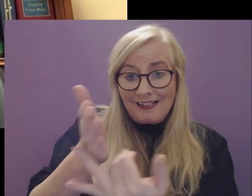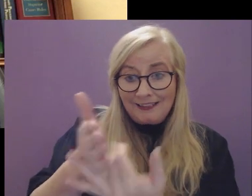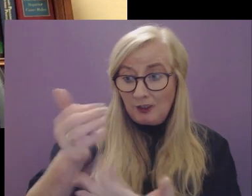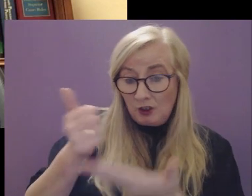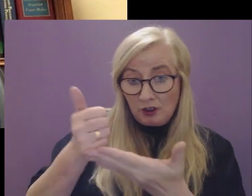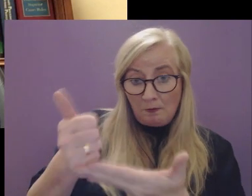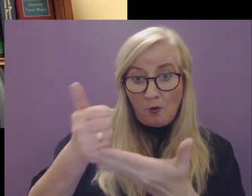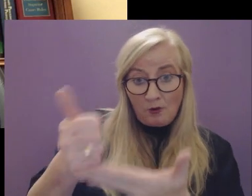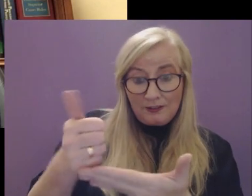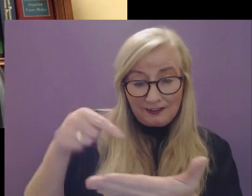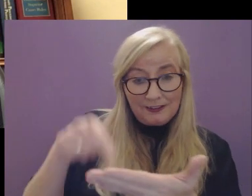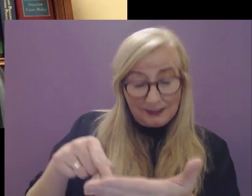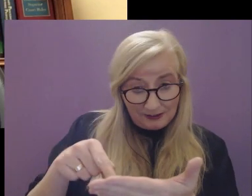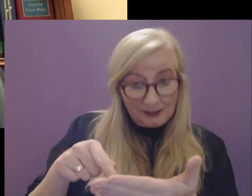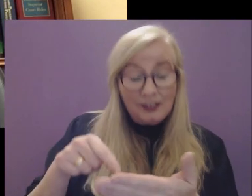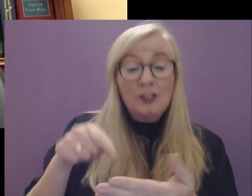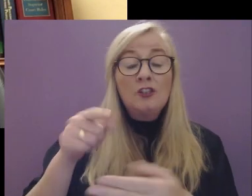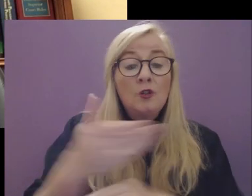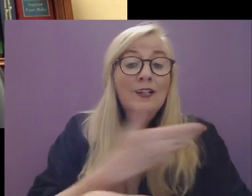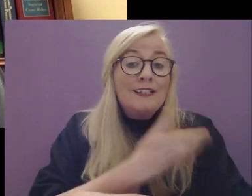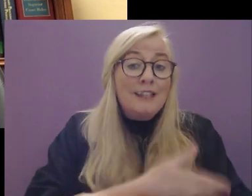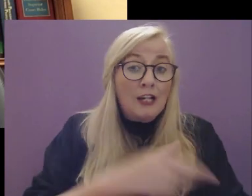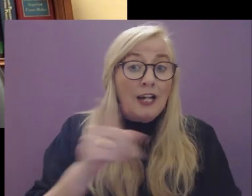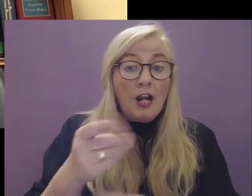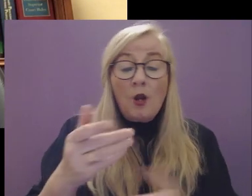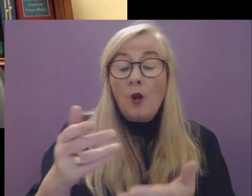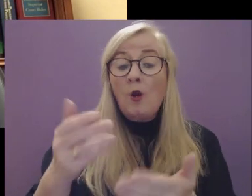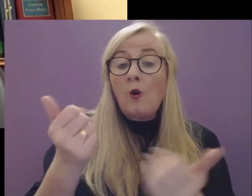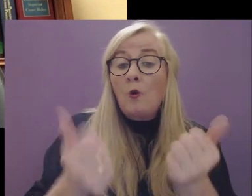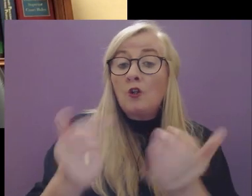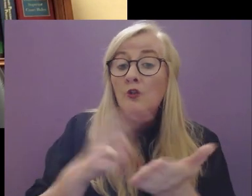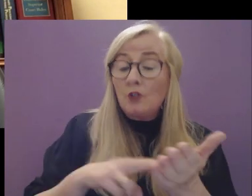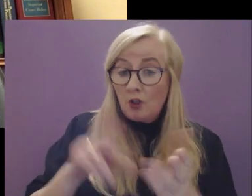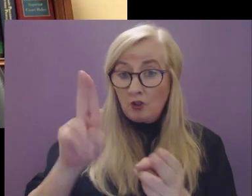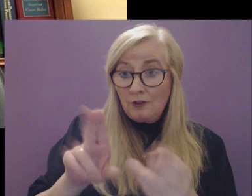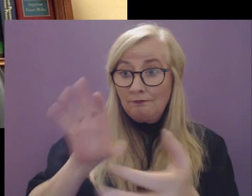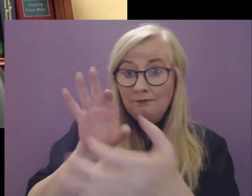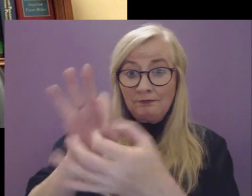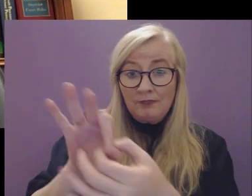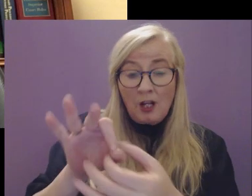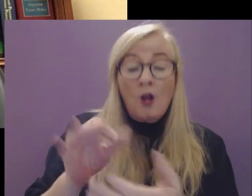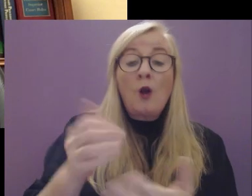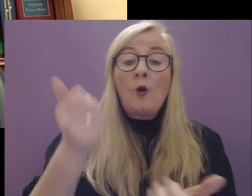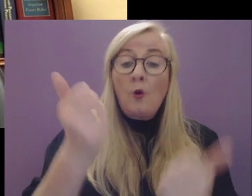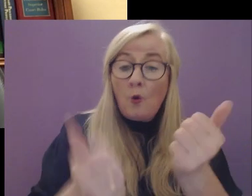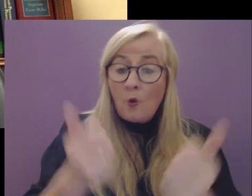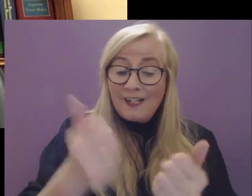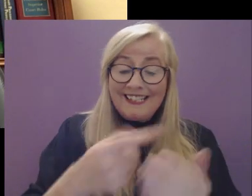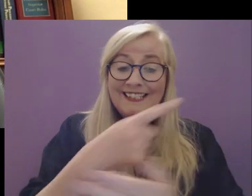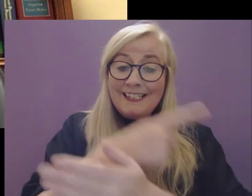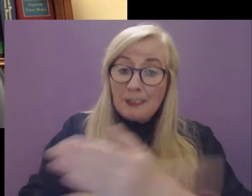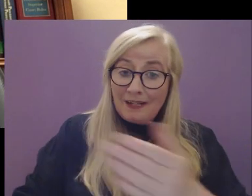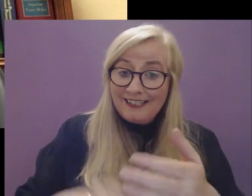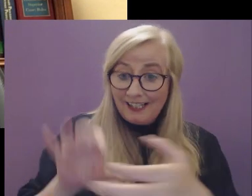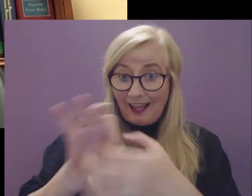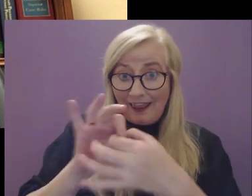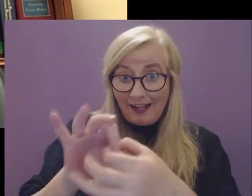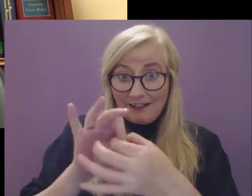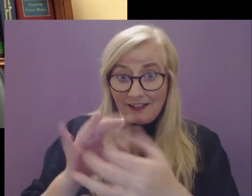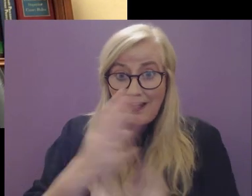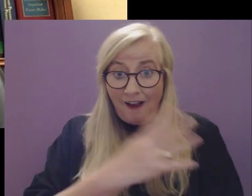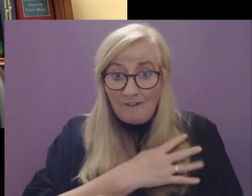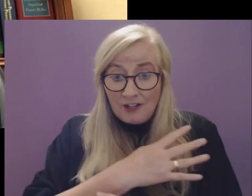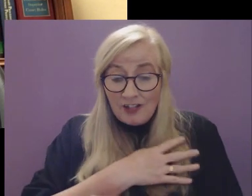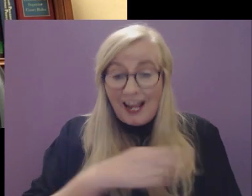these supports. As a starting point, a court user should reach out to the court's Disability Liaison Officer,